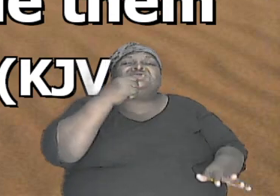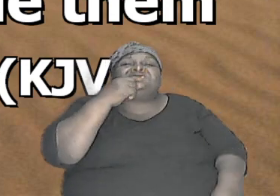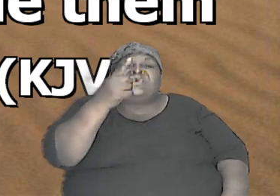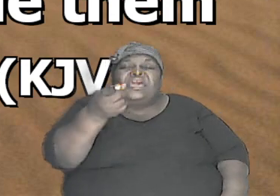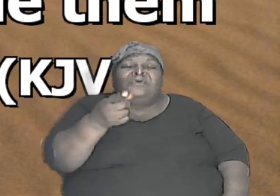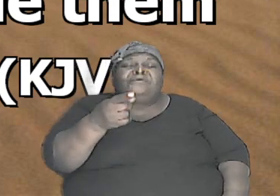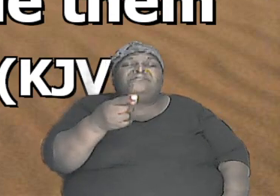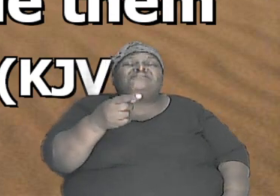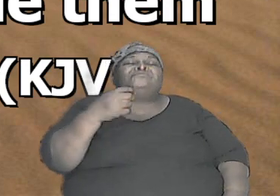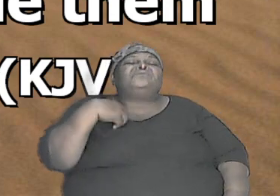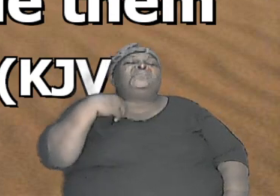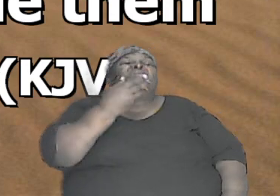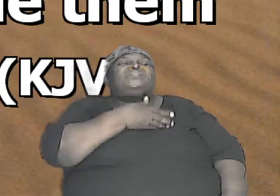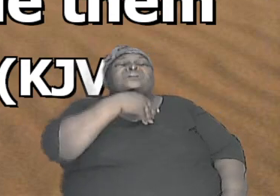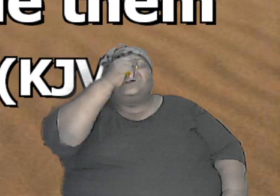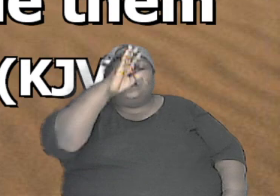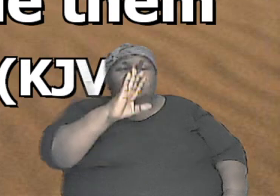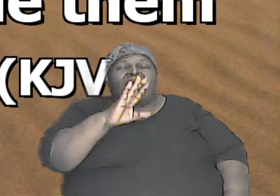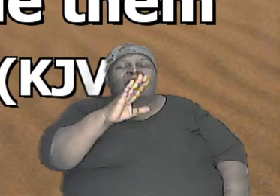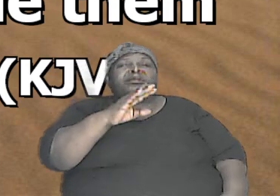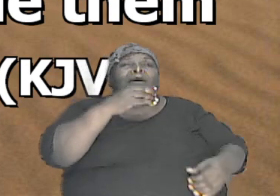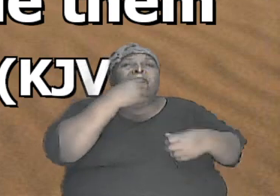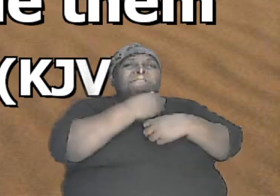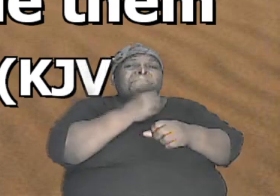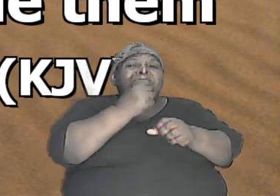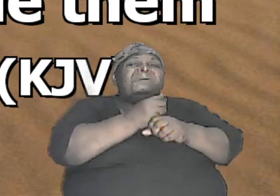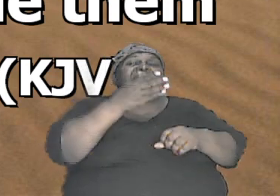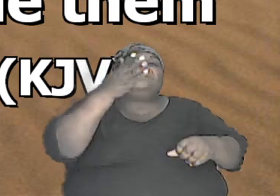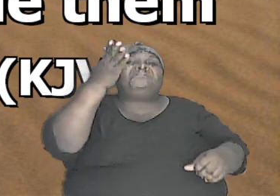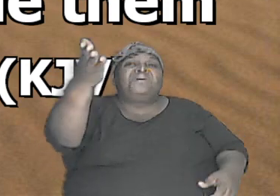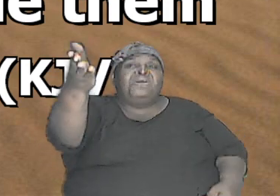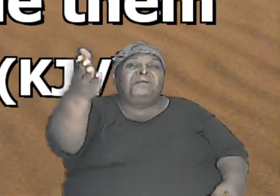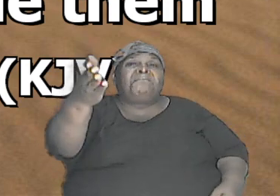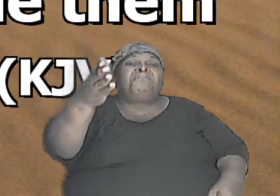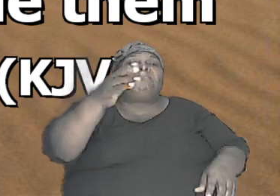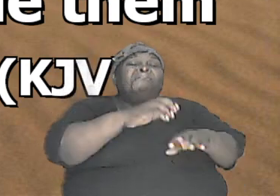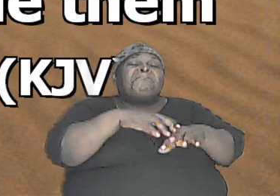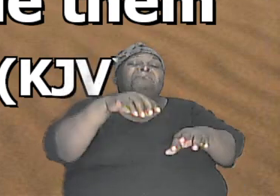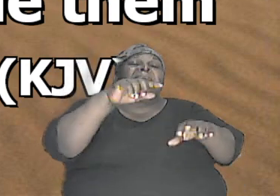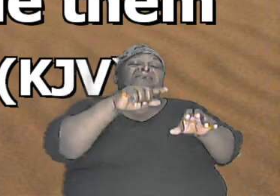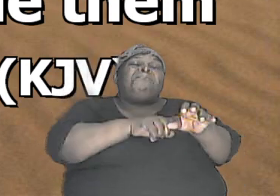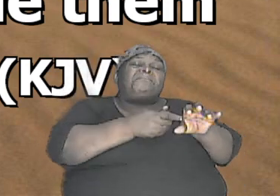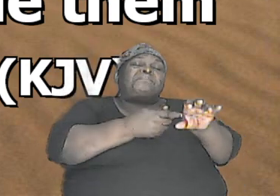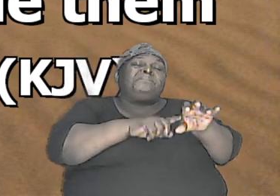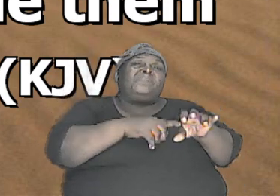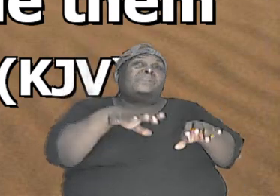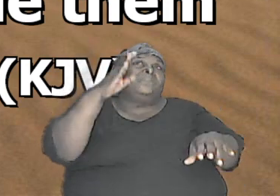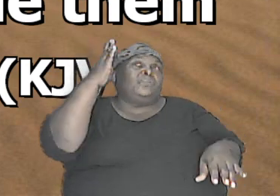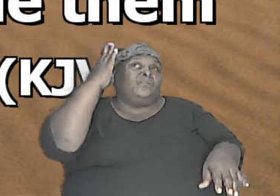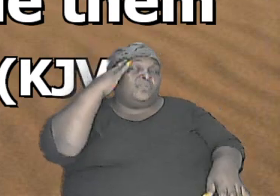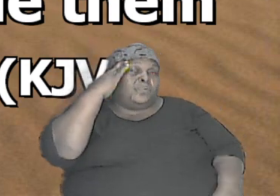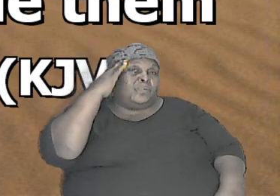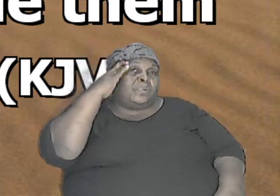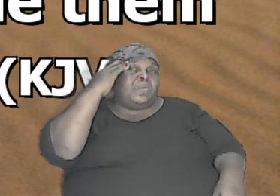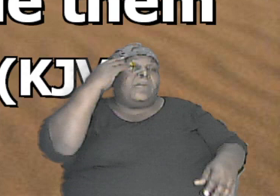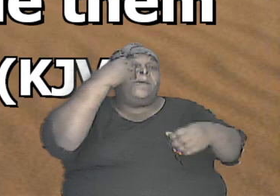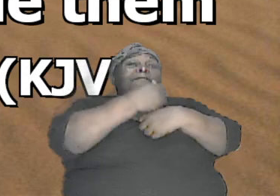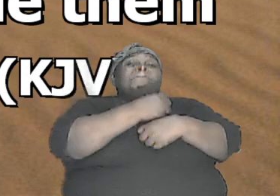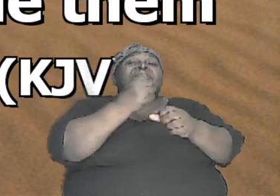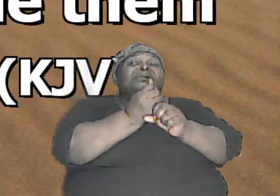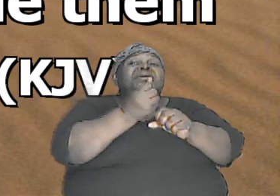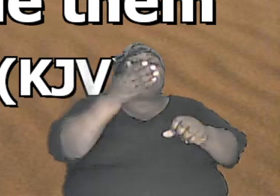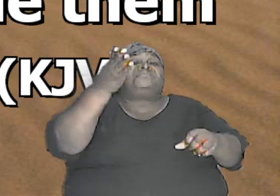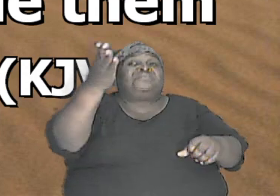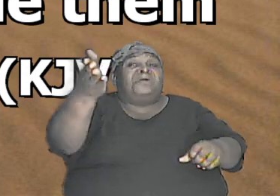to us that God made them at the beginning and notice it says made them